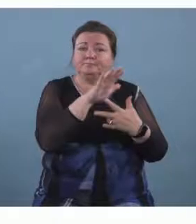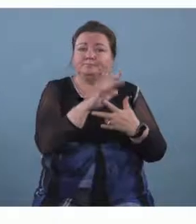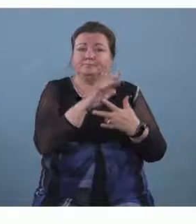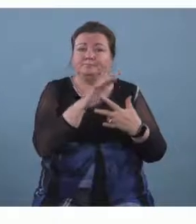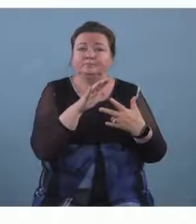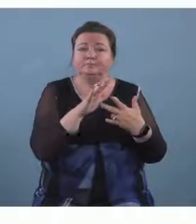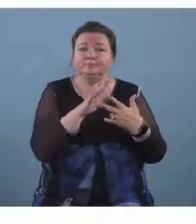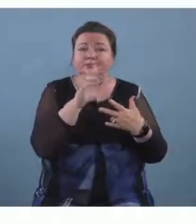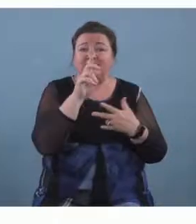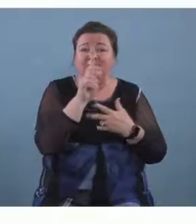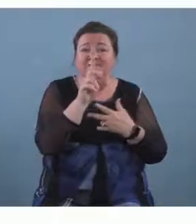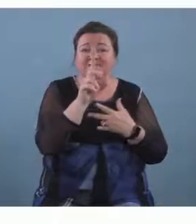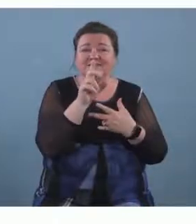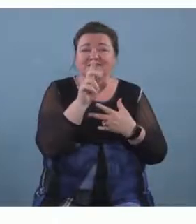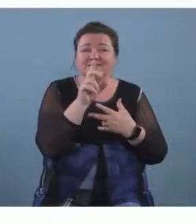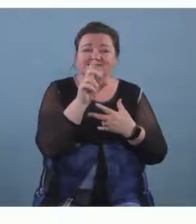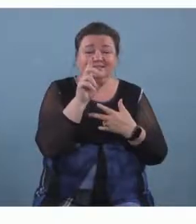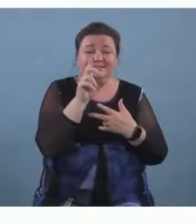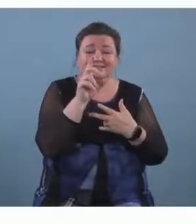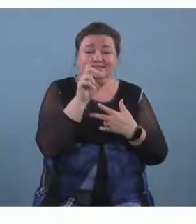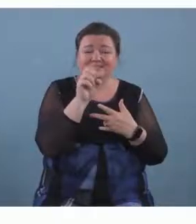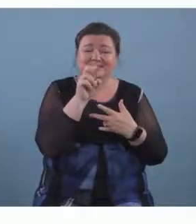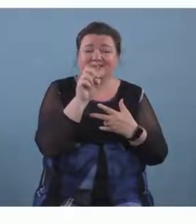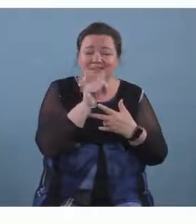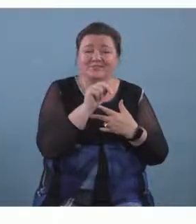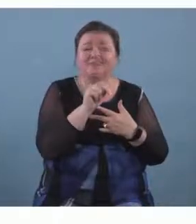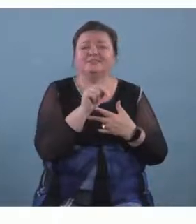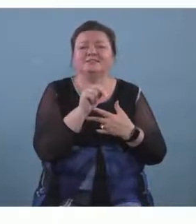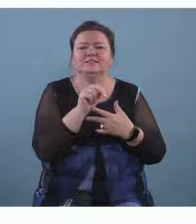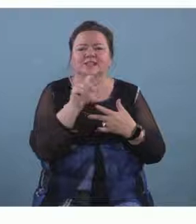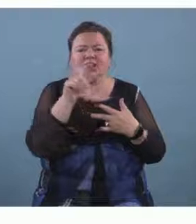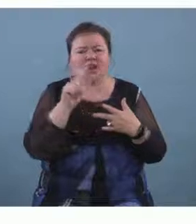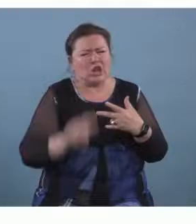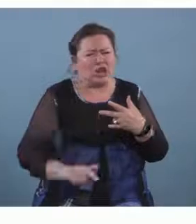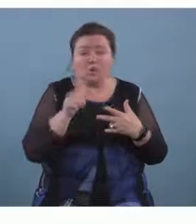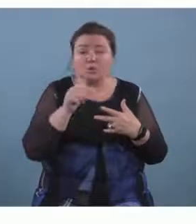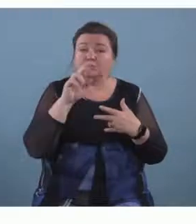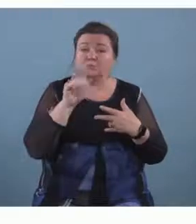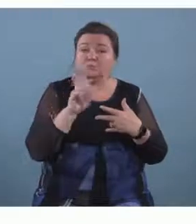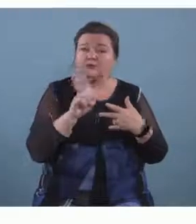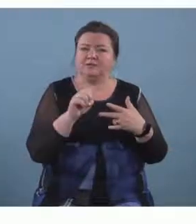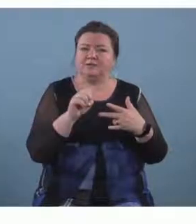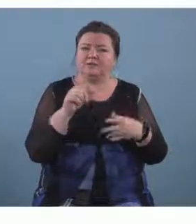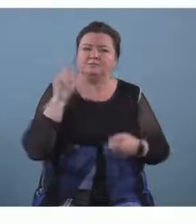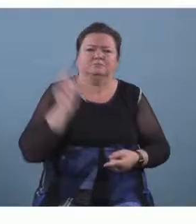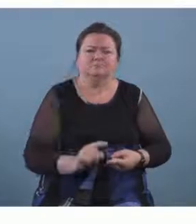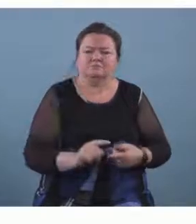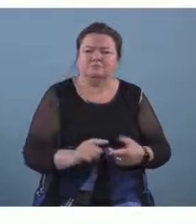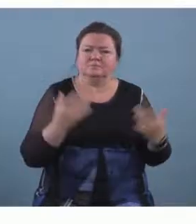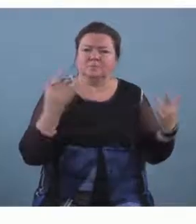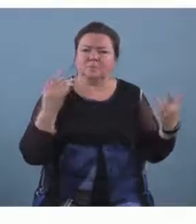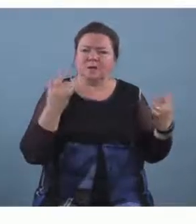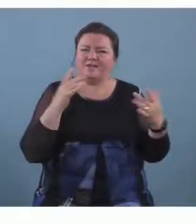yes 66 percent that was the lowest rating and that was because it was a very rural